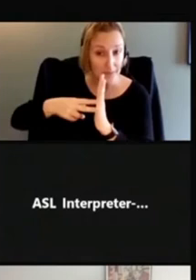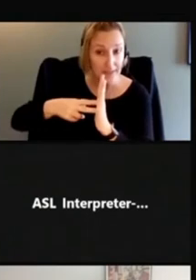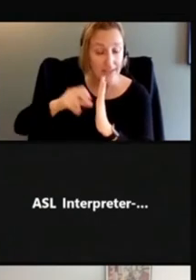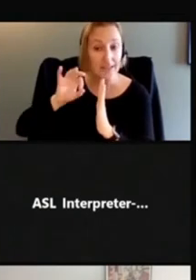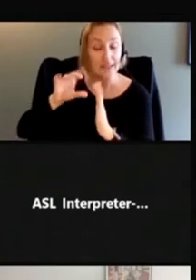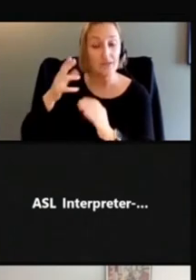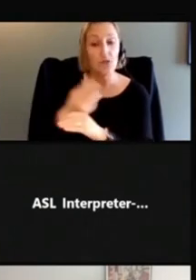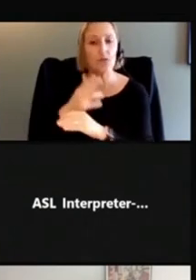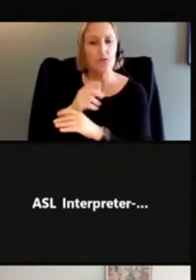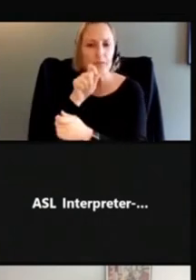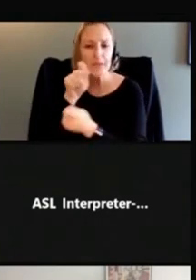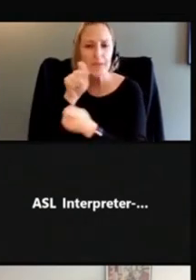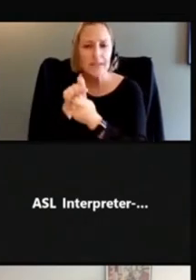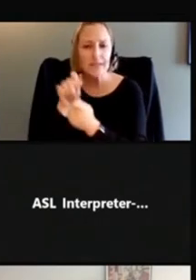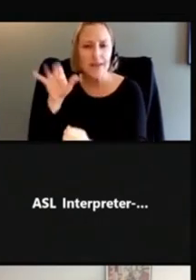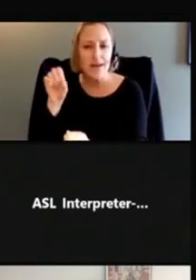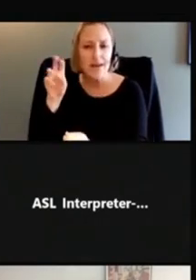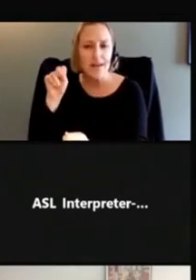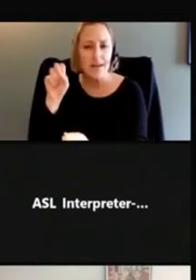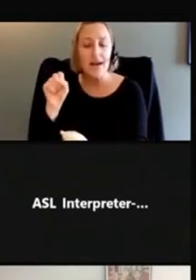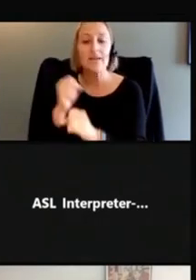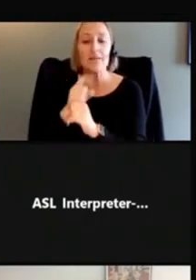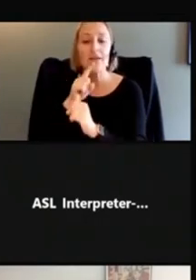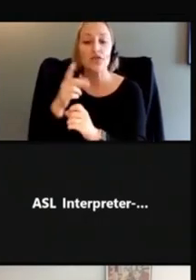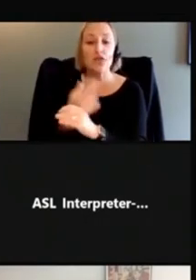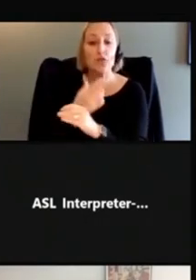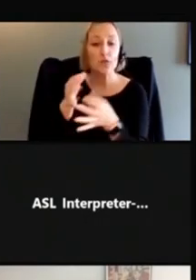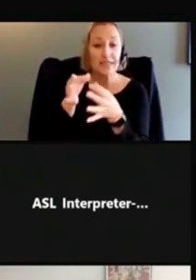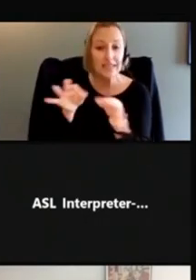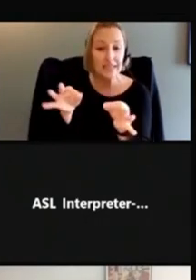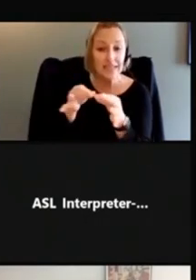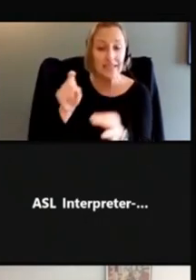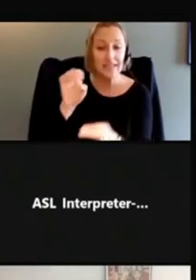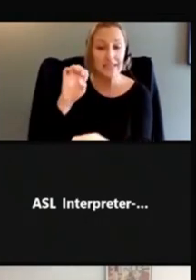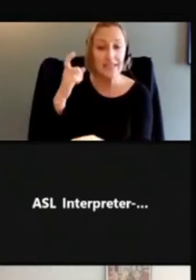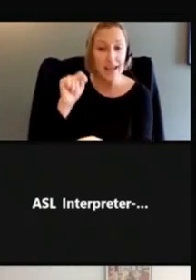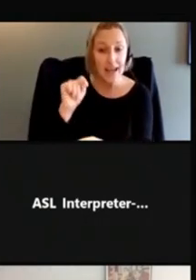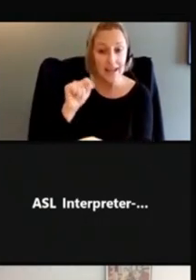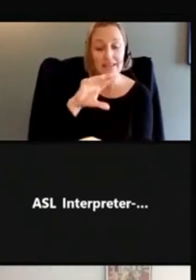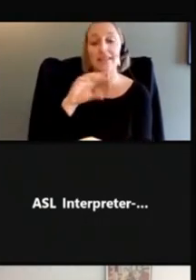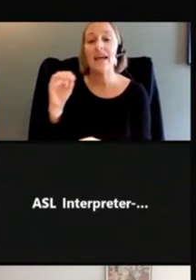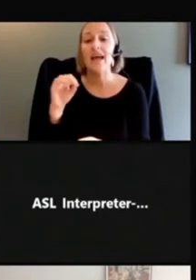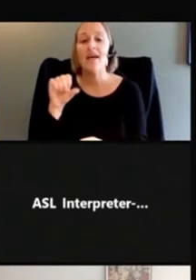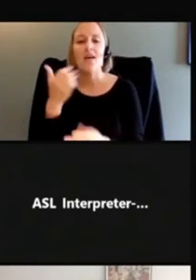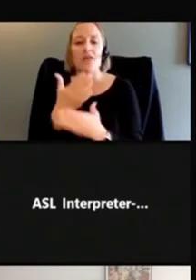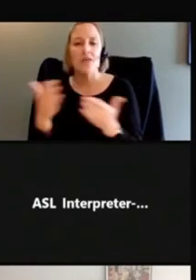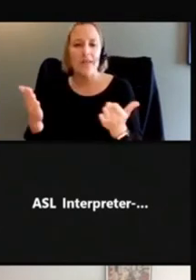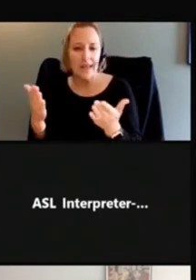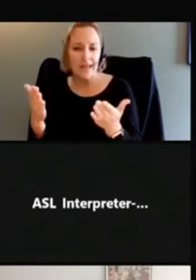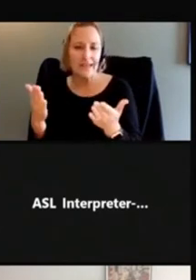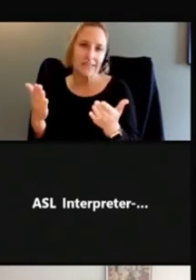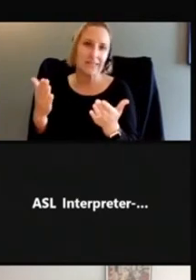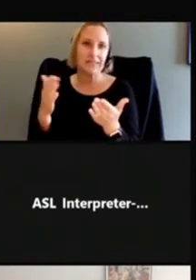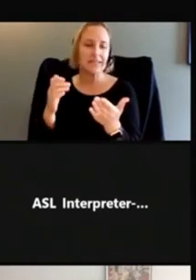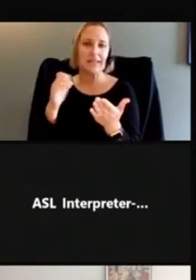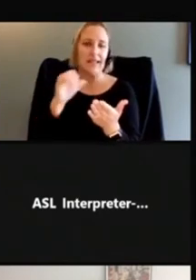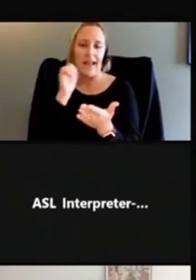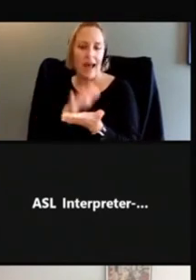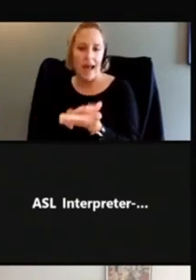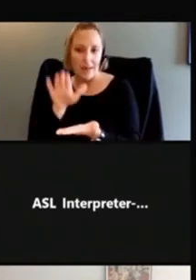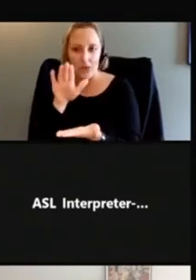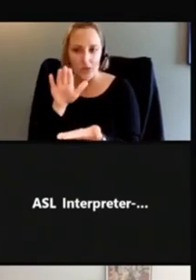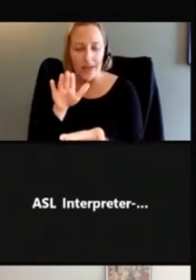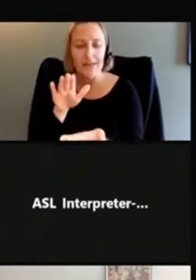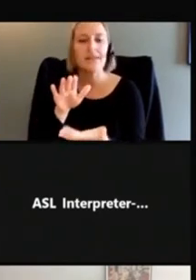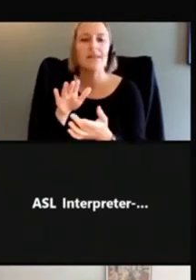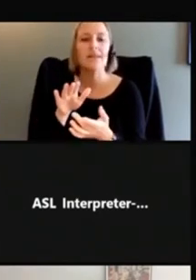using specific icons, utilizing text and utilizing things that that aren't incredibly abstract, like this,